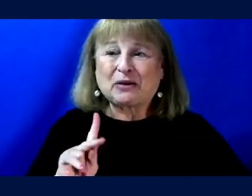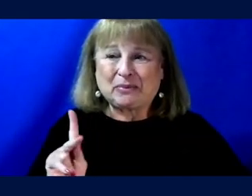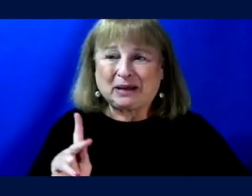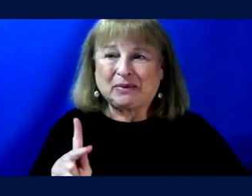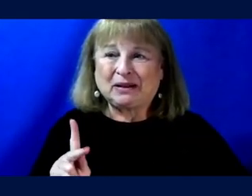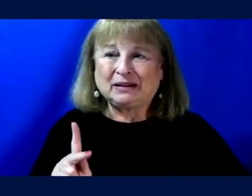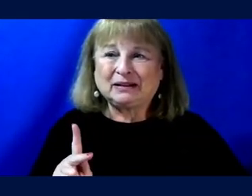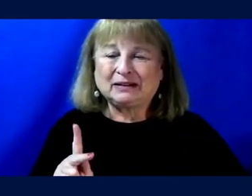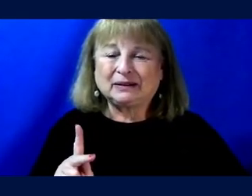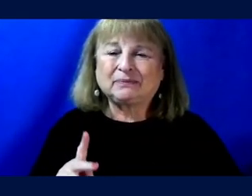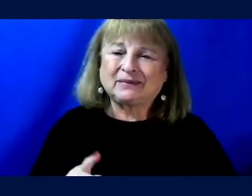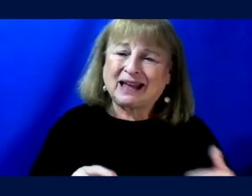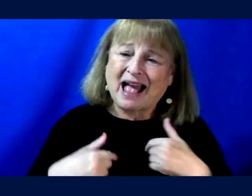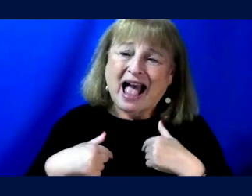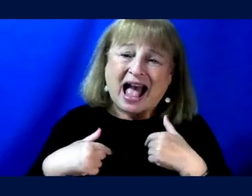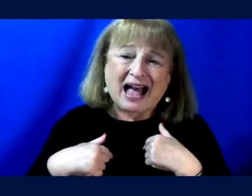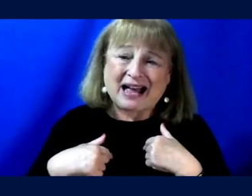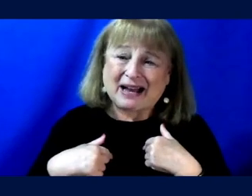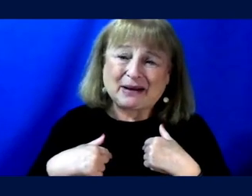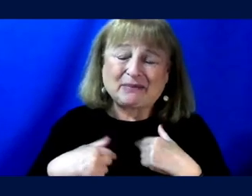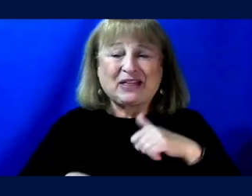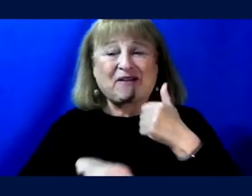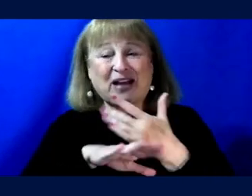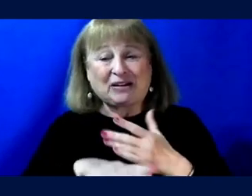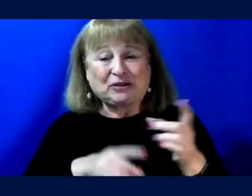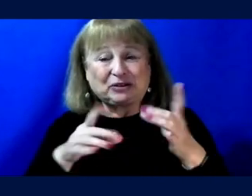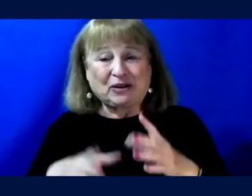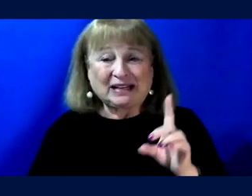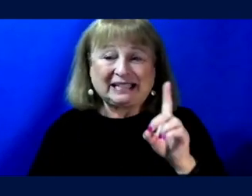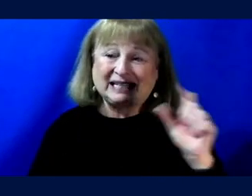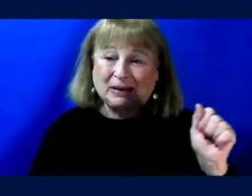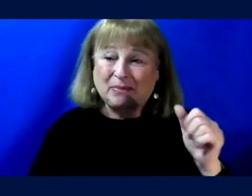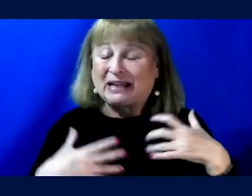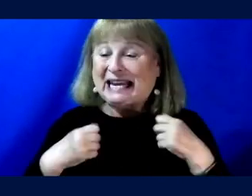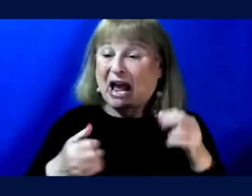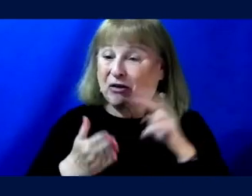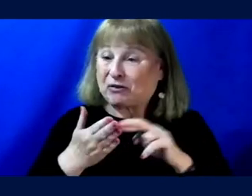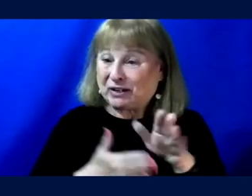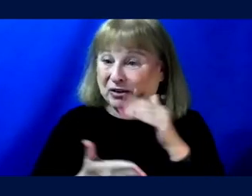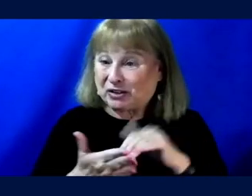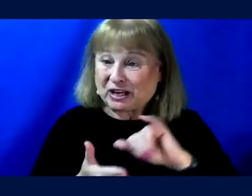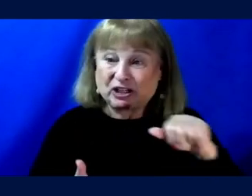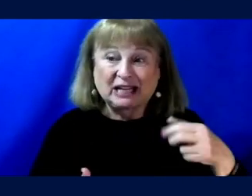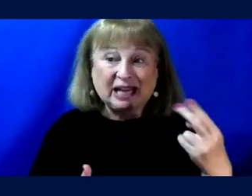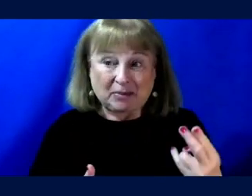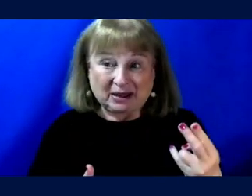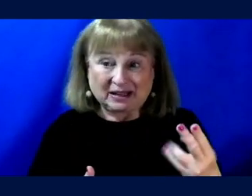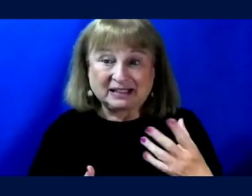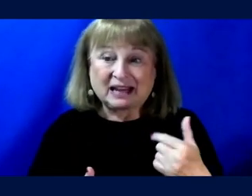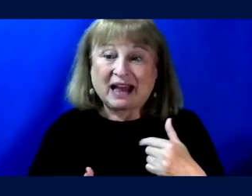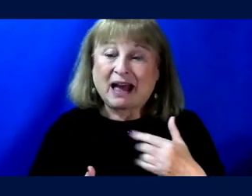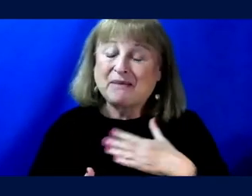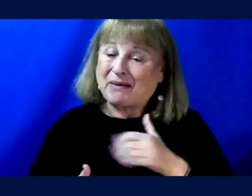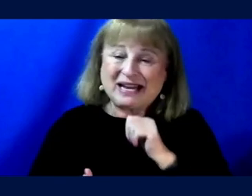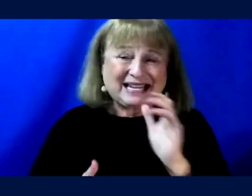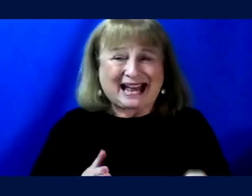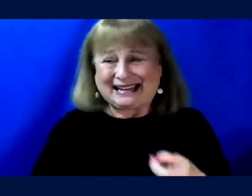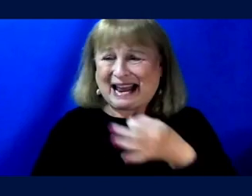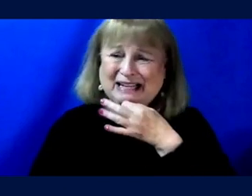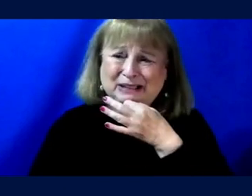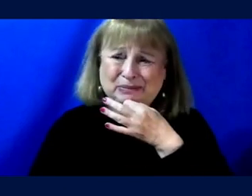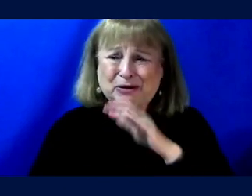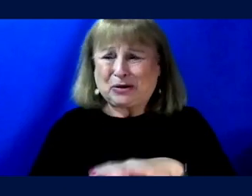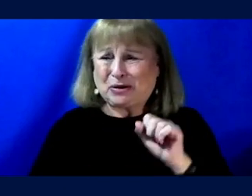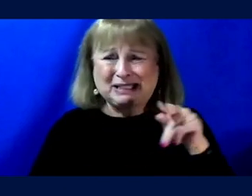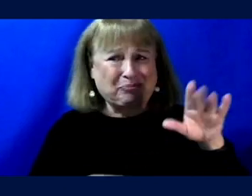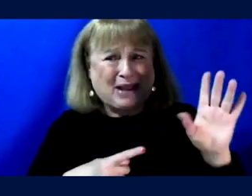Um, yeah, I am the founder and director of the Disability Health Research Center at Hopkins. Um, admittedly not an expert on